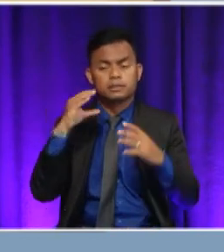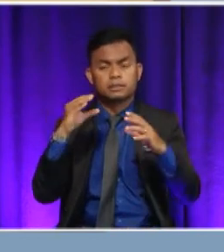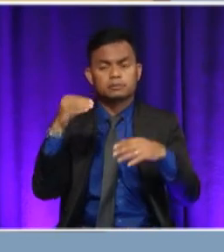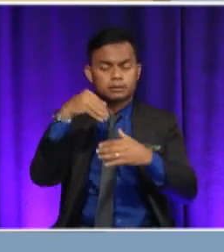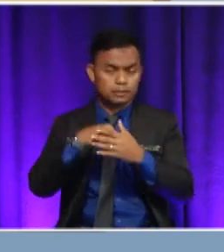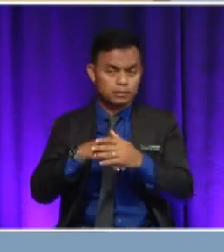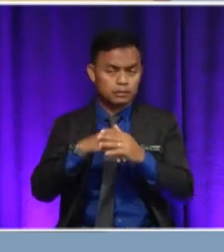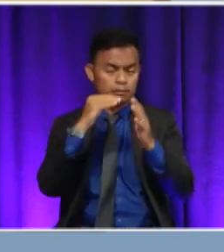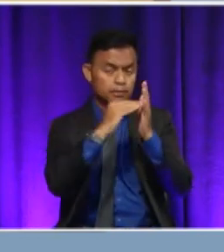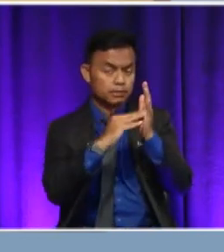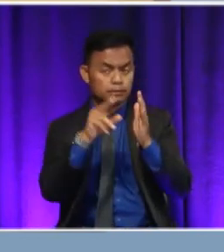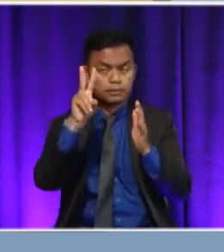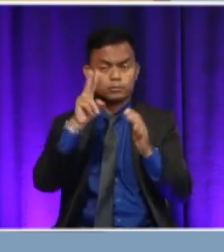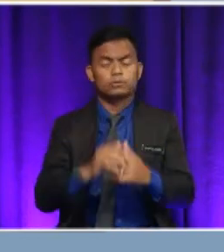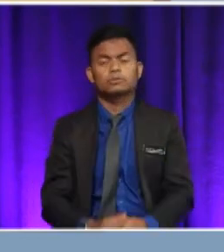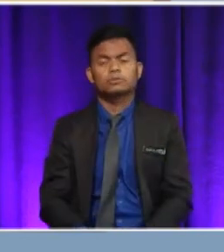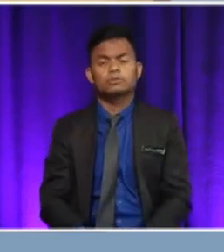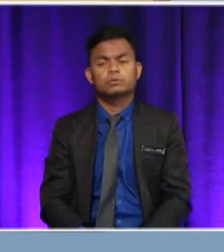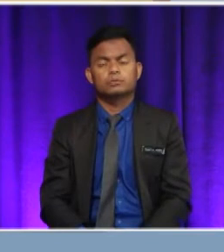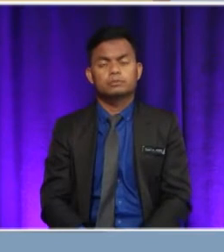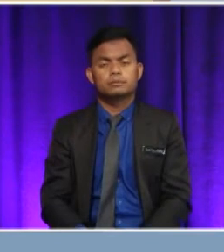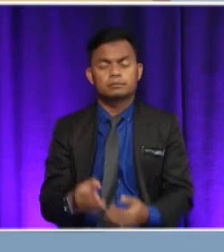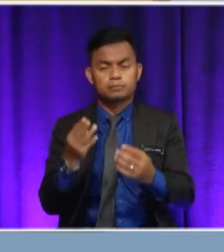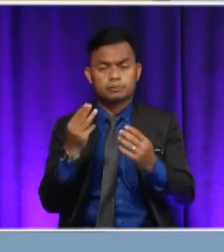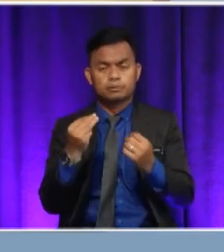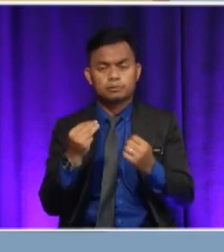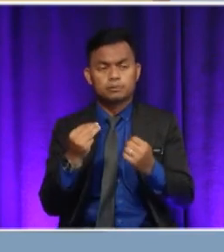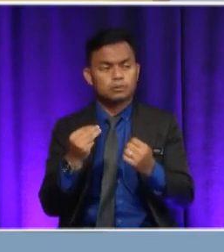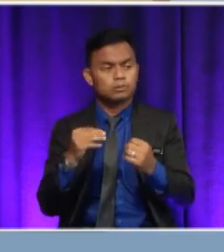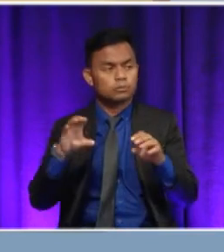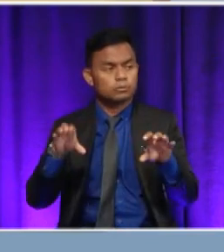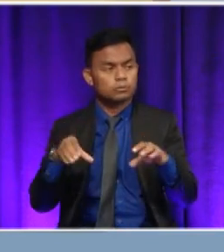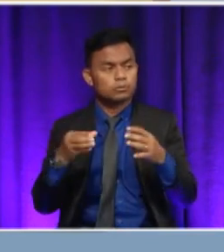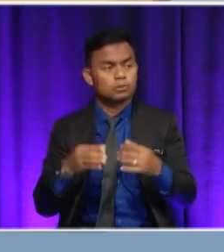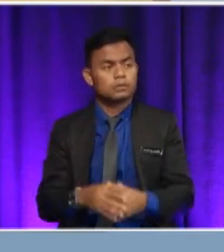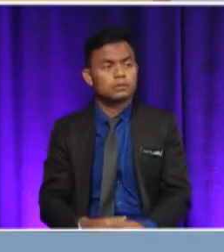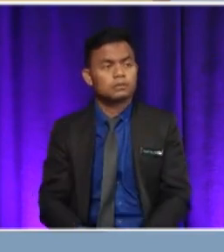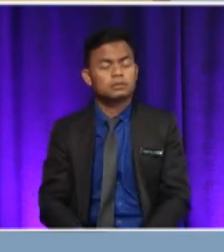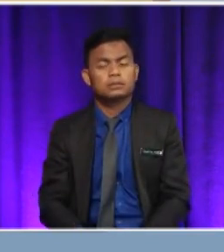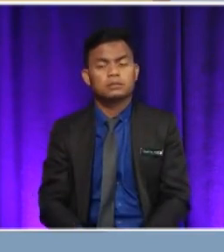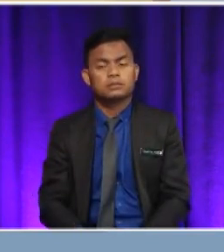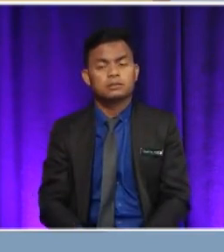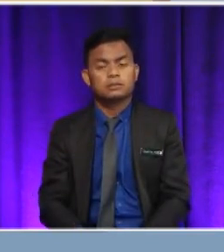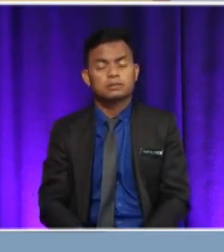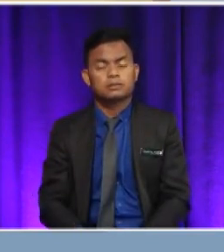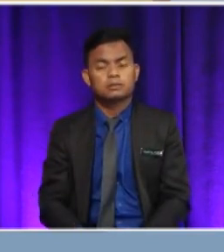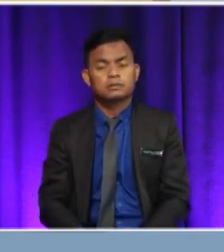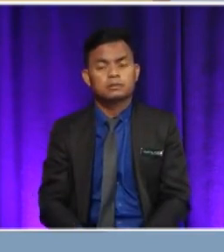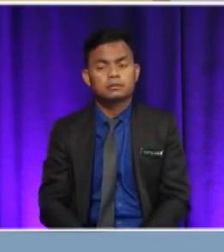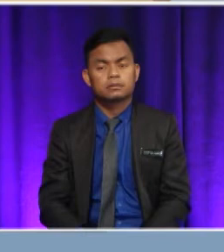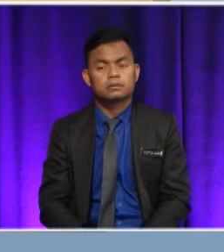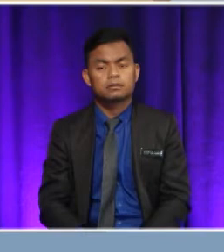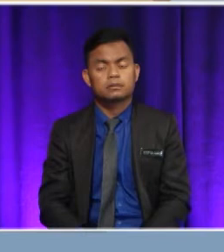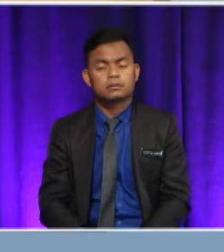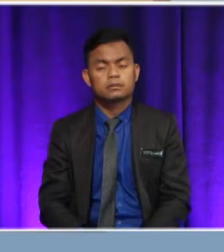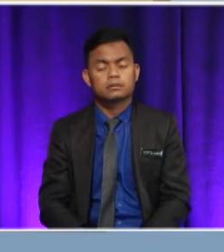walking continuously for 860 days. It means that he is walking, not jumping, running, or crawling. So I answer